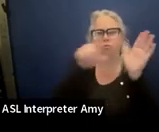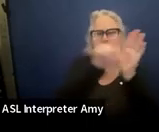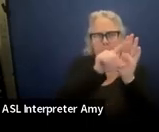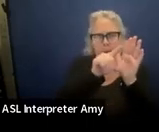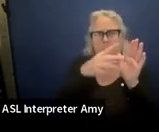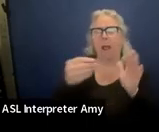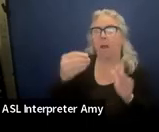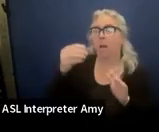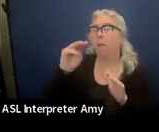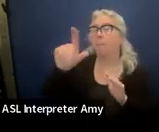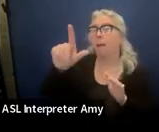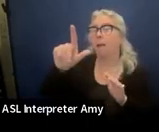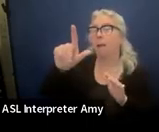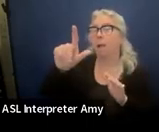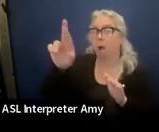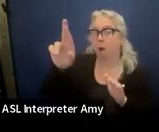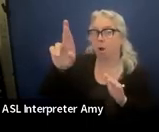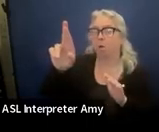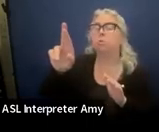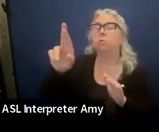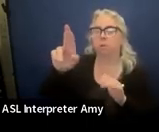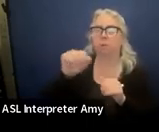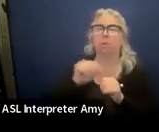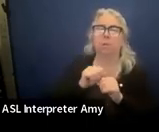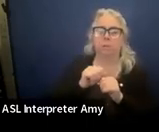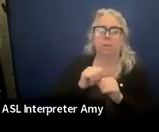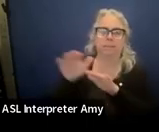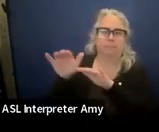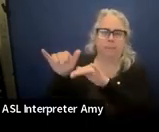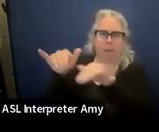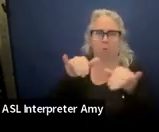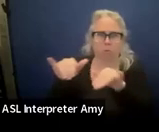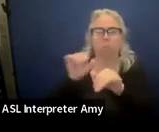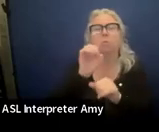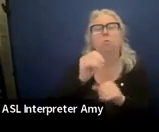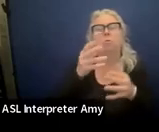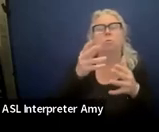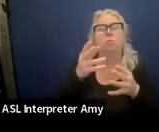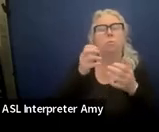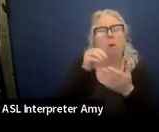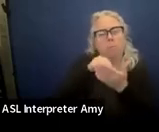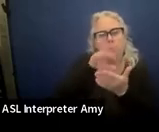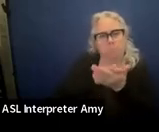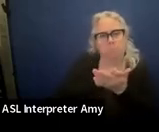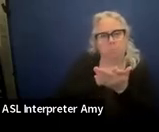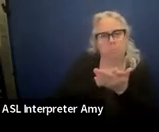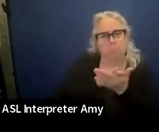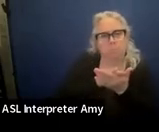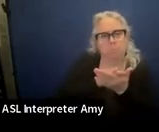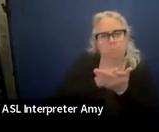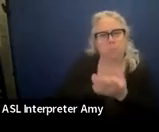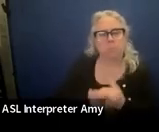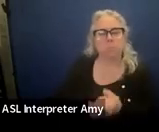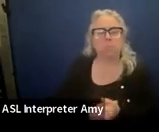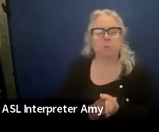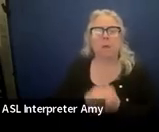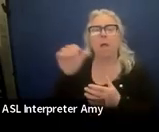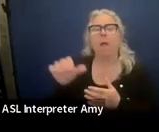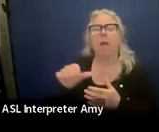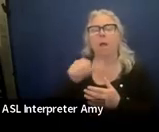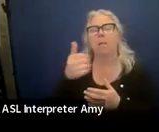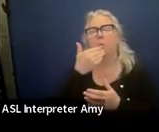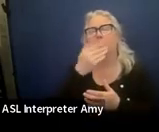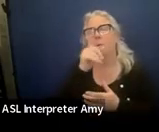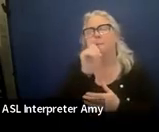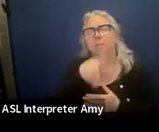learning results is that span. So. span. Yes. You do want to put that in there. Another good question.